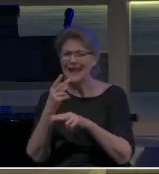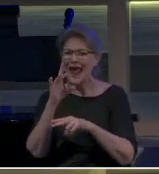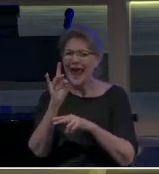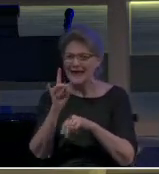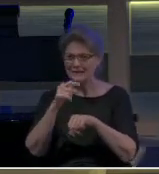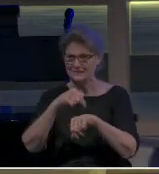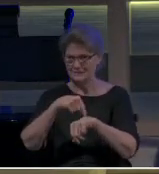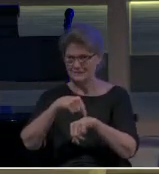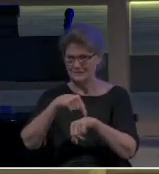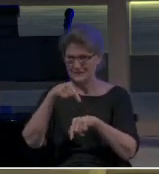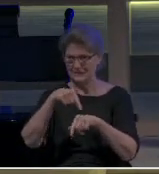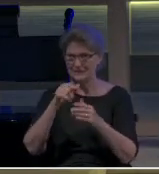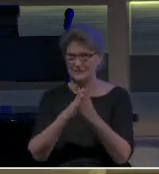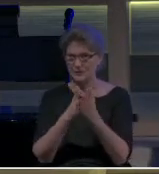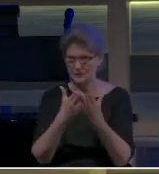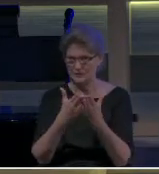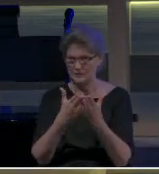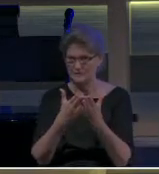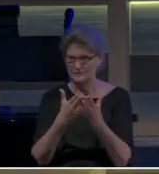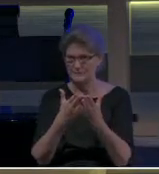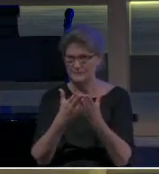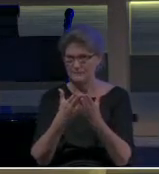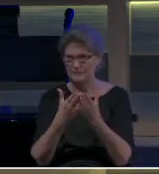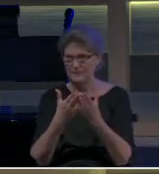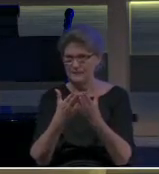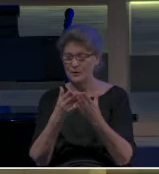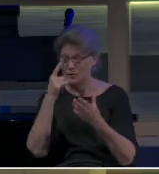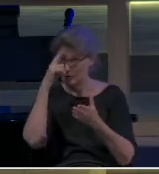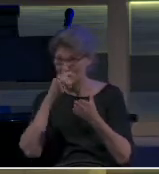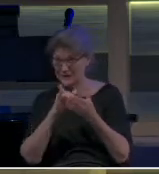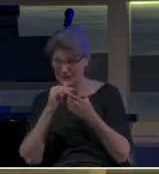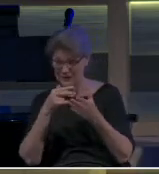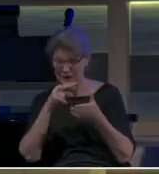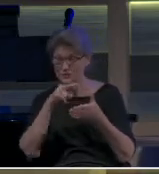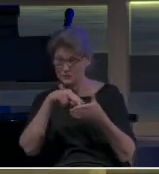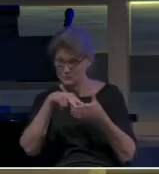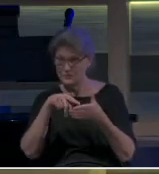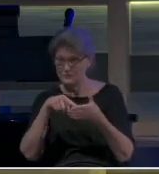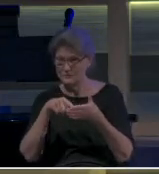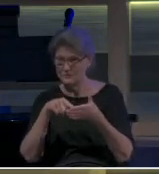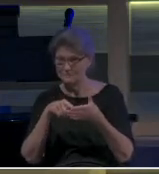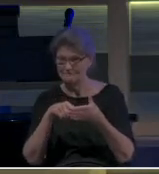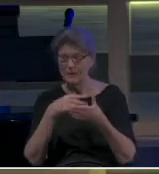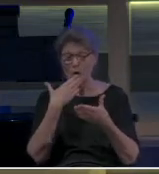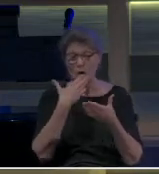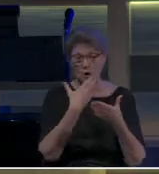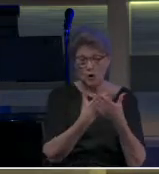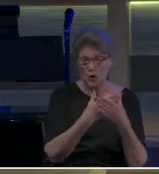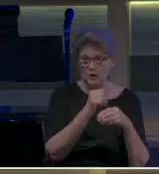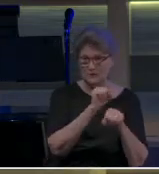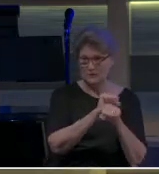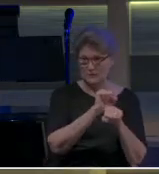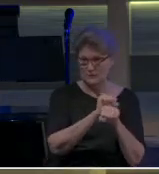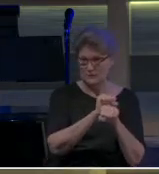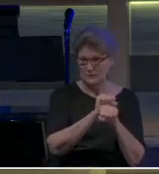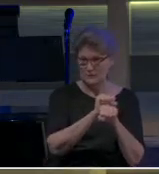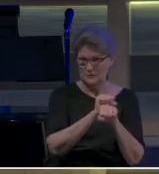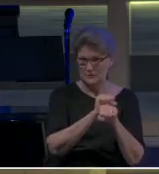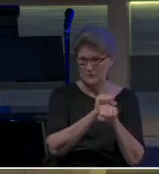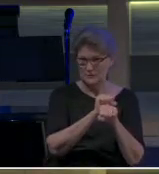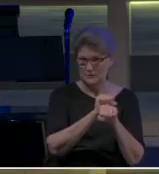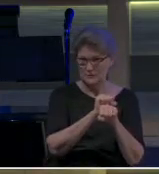And you'll notice that as you read through the text. What's interesting is good deeds or good works